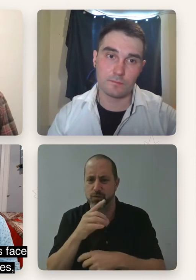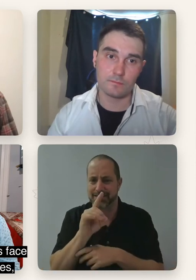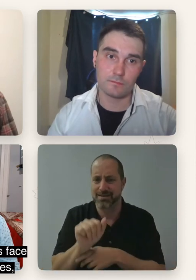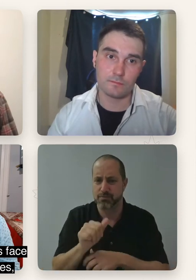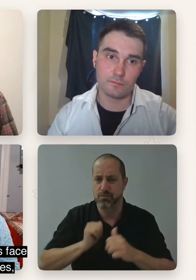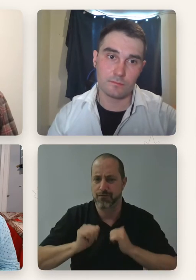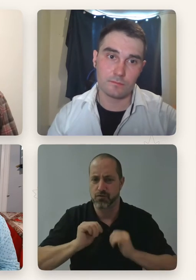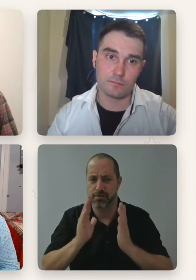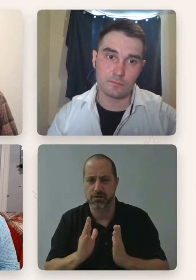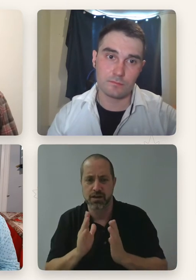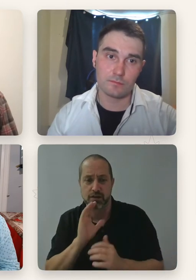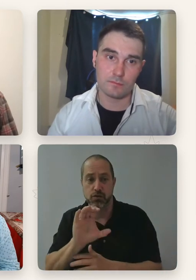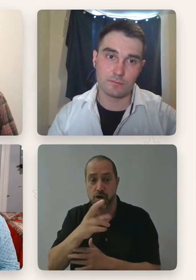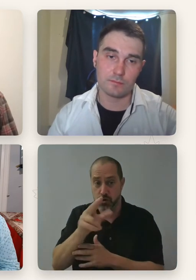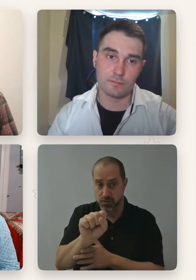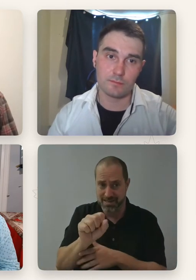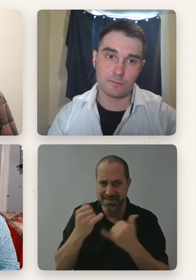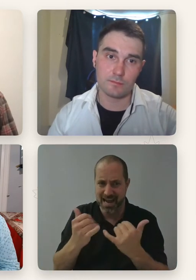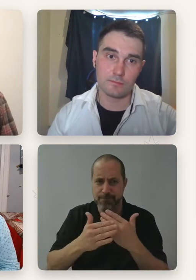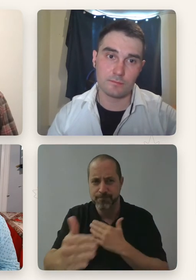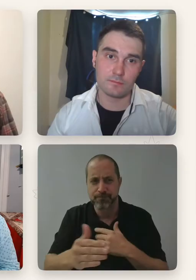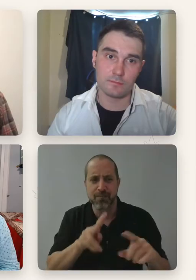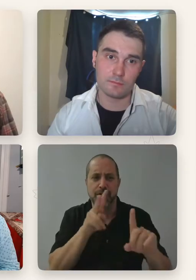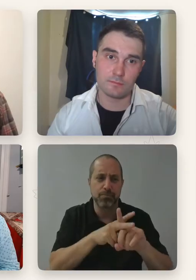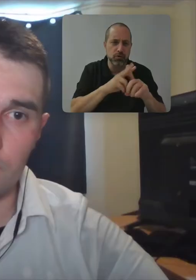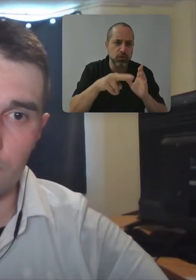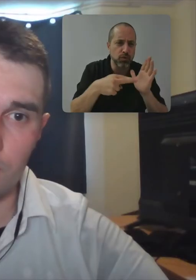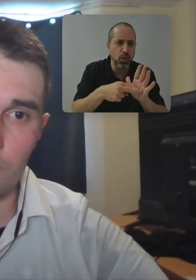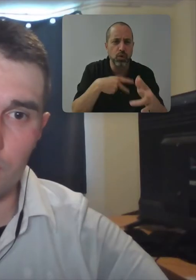of booking roles, keeping roles, sort of getting their foot in the door in the first place.